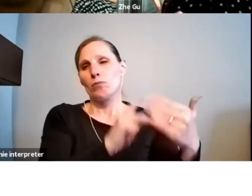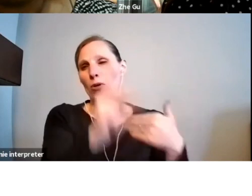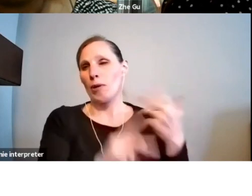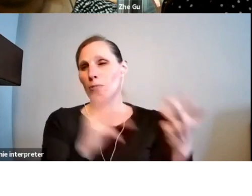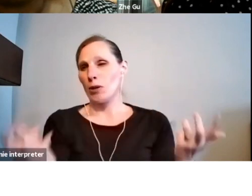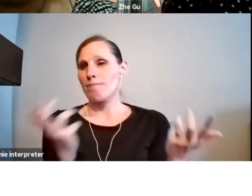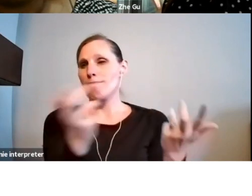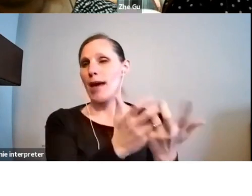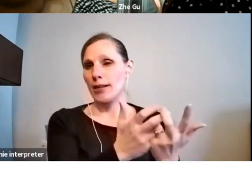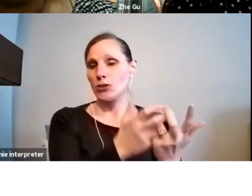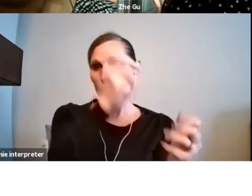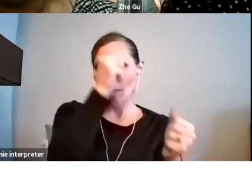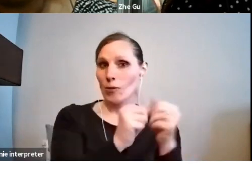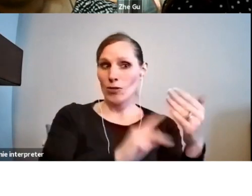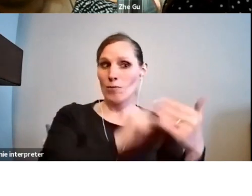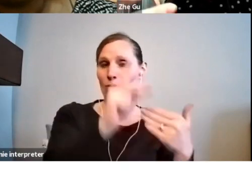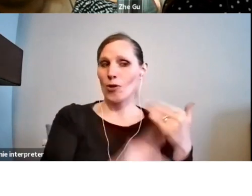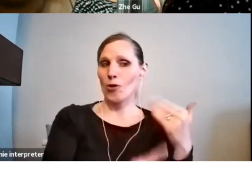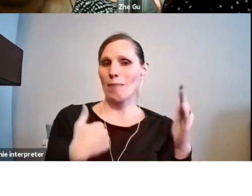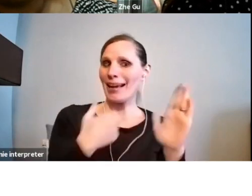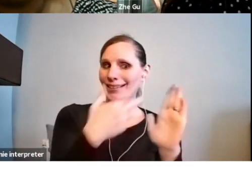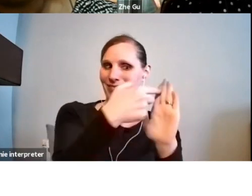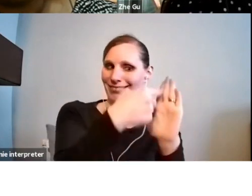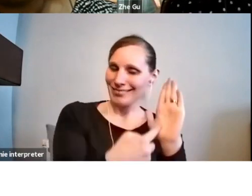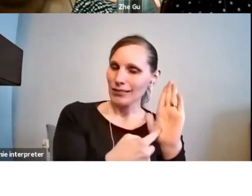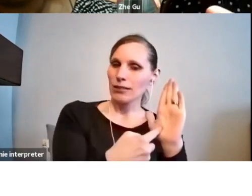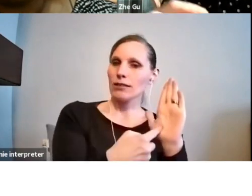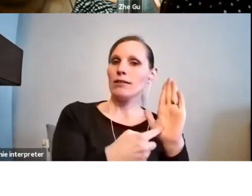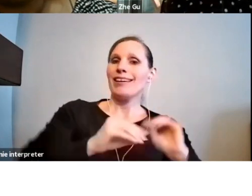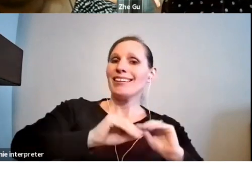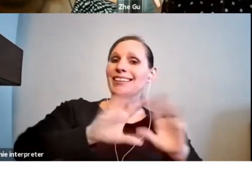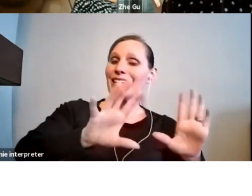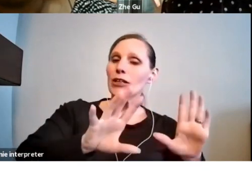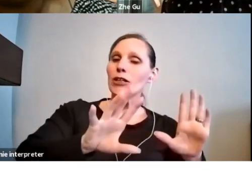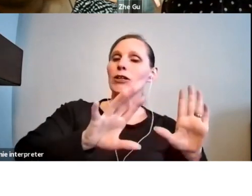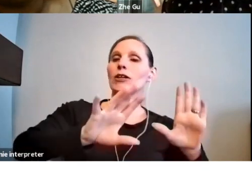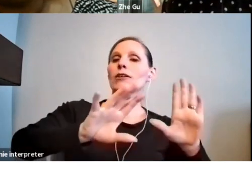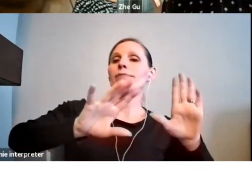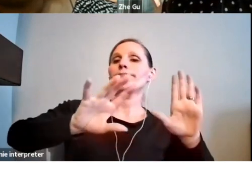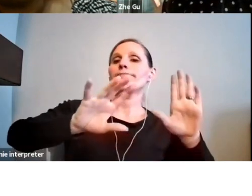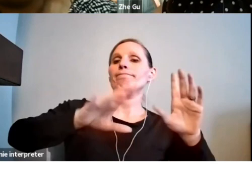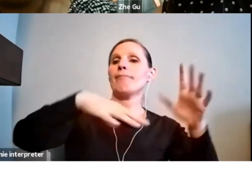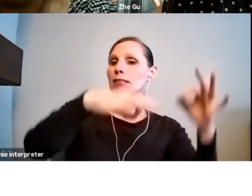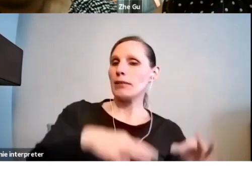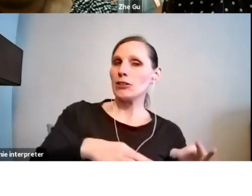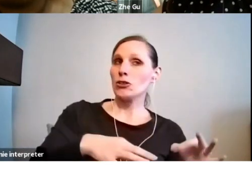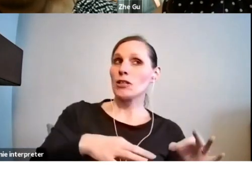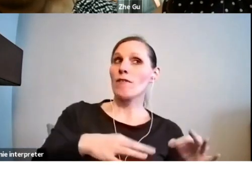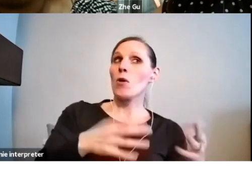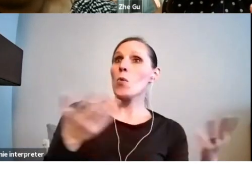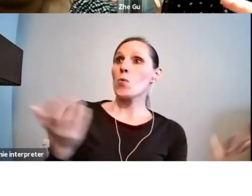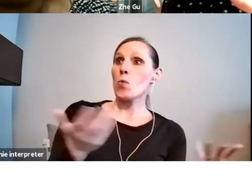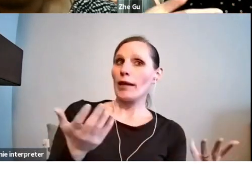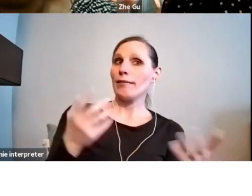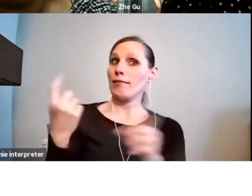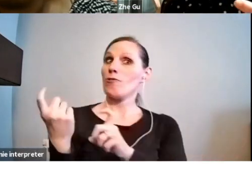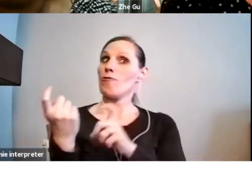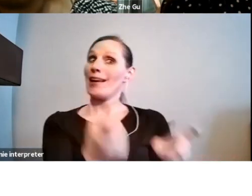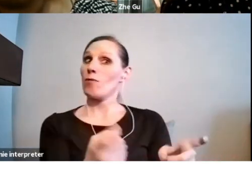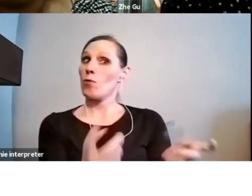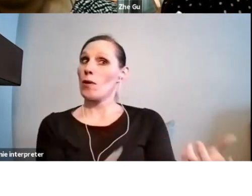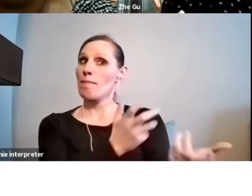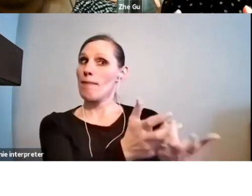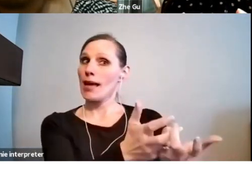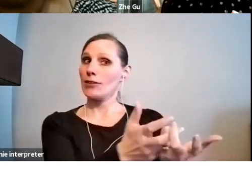that state, um, what it does and does not fund. So sometimes those, um, uh, eligibility